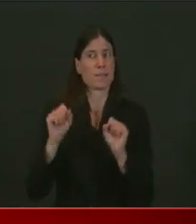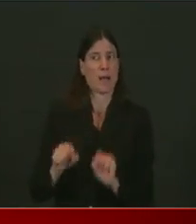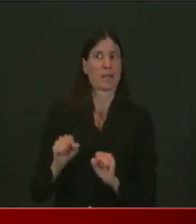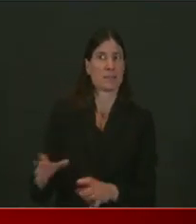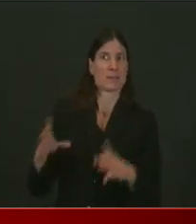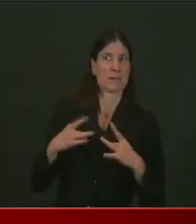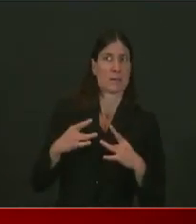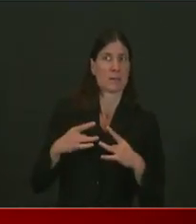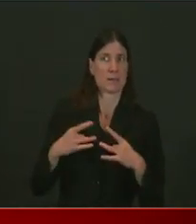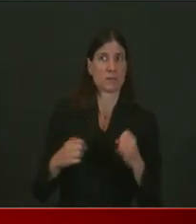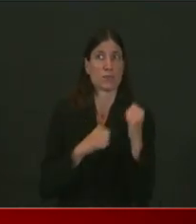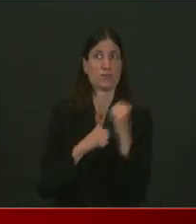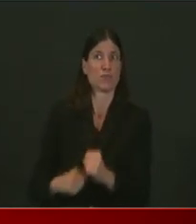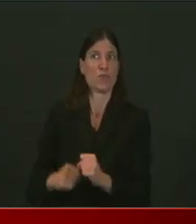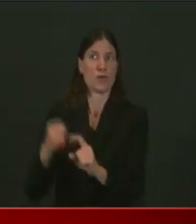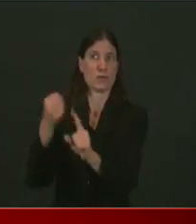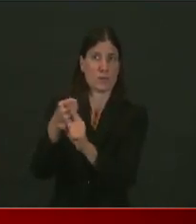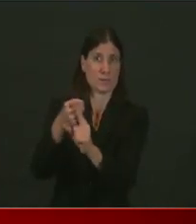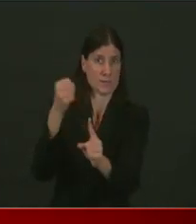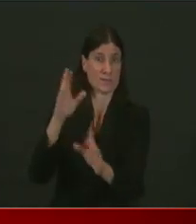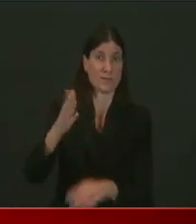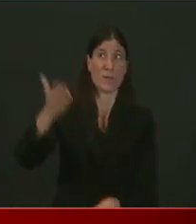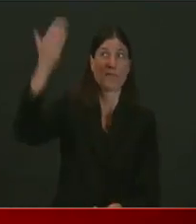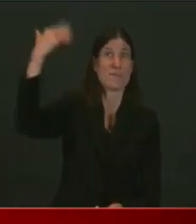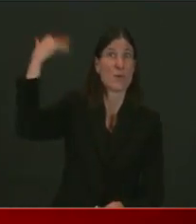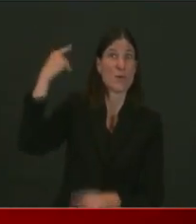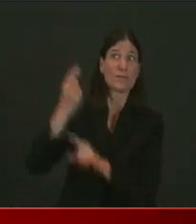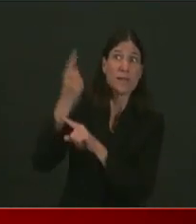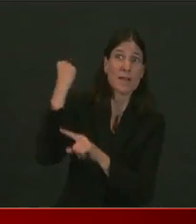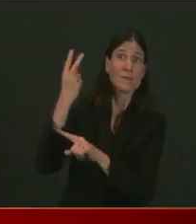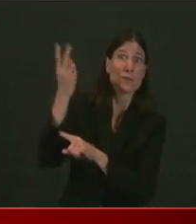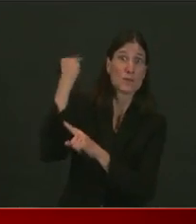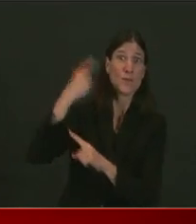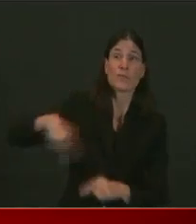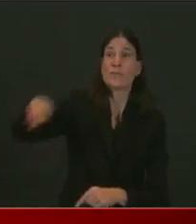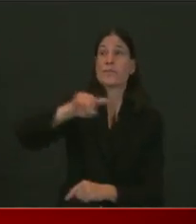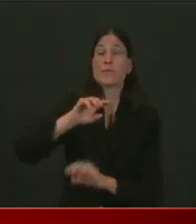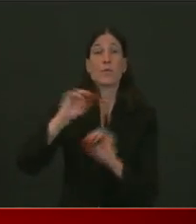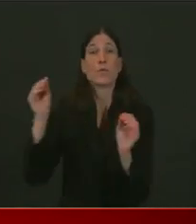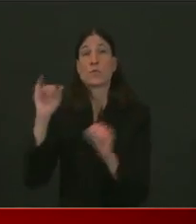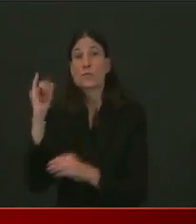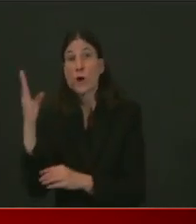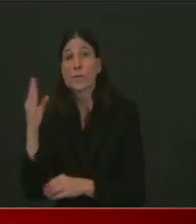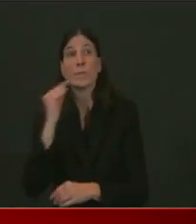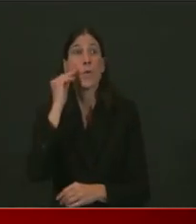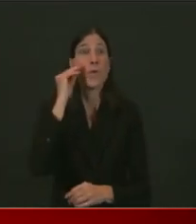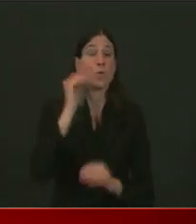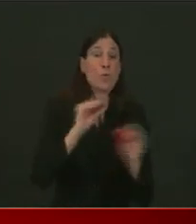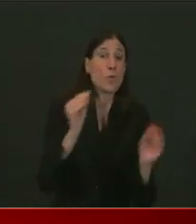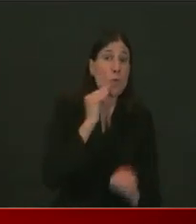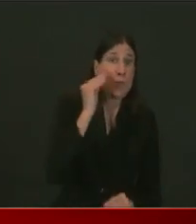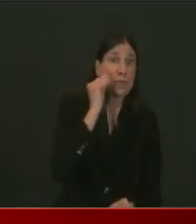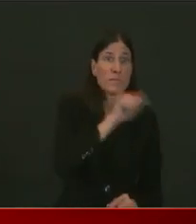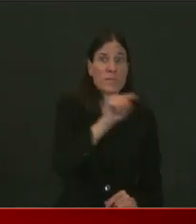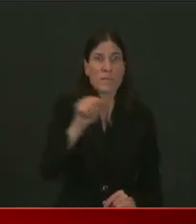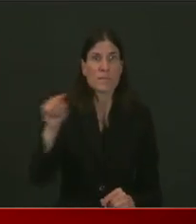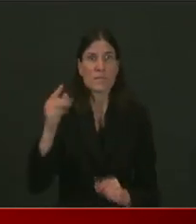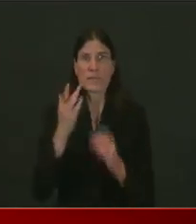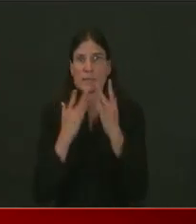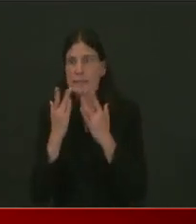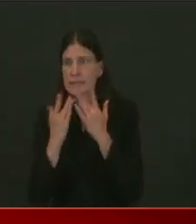I'm sorry, it's been so tough. I know it's, it's really hard, hard to put food on the table, hard to take care of your kids,